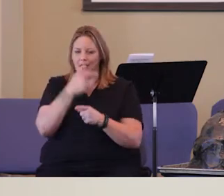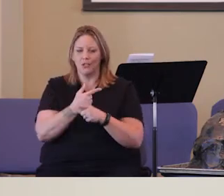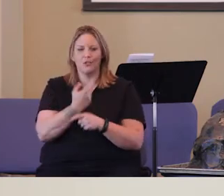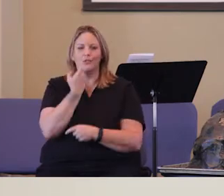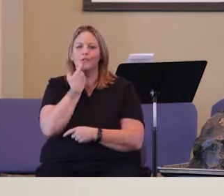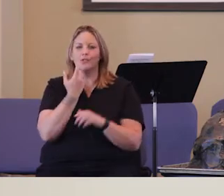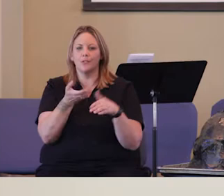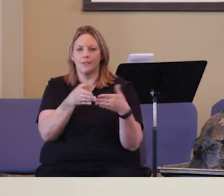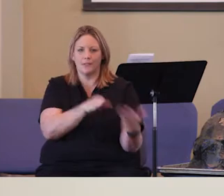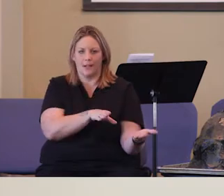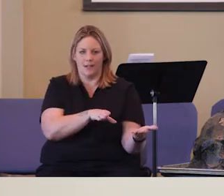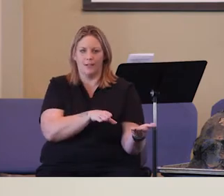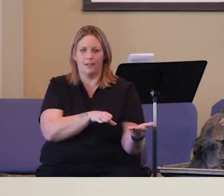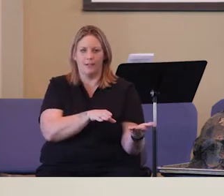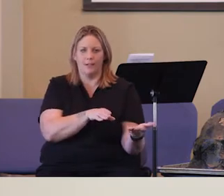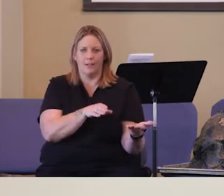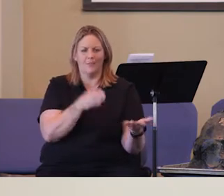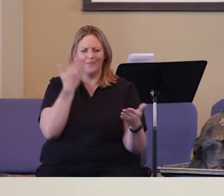Okay, his sister had just died.